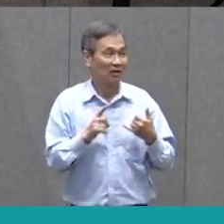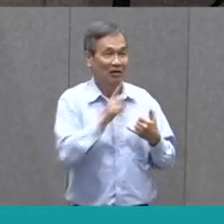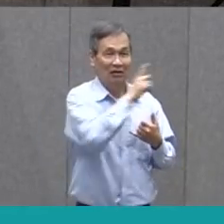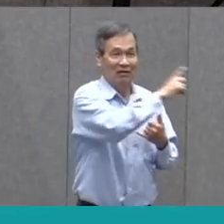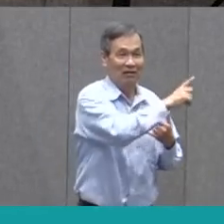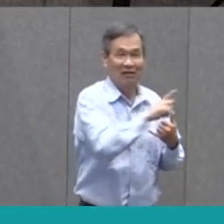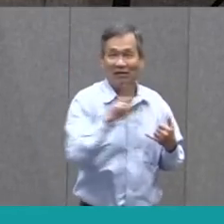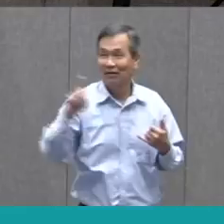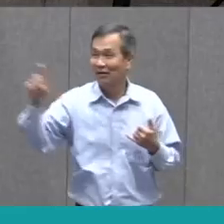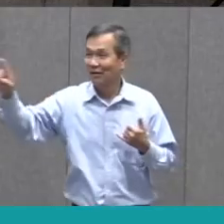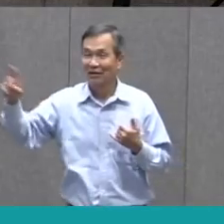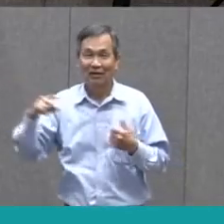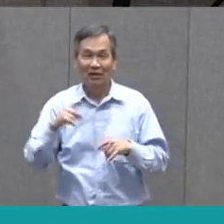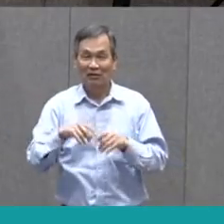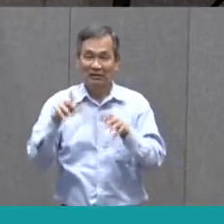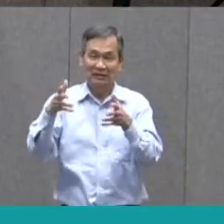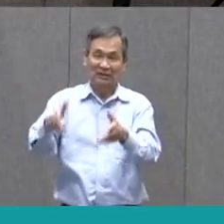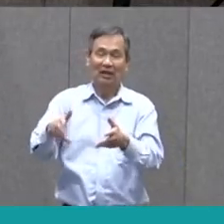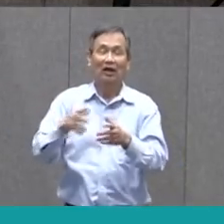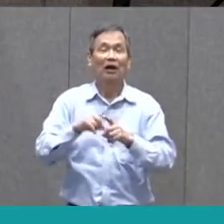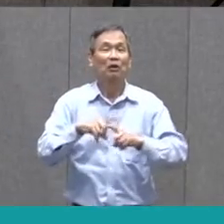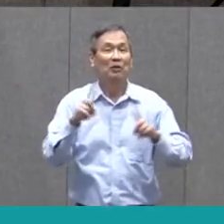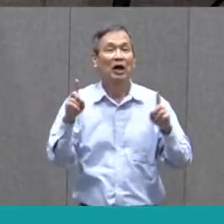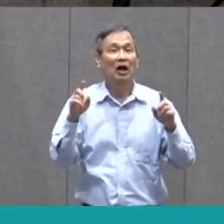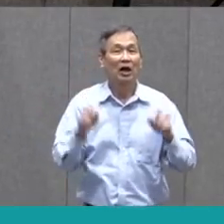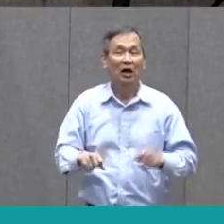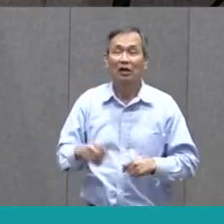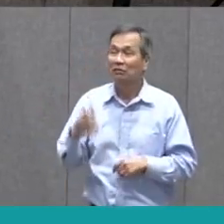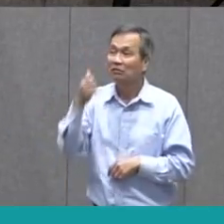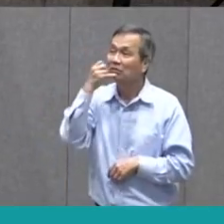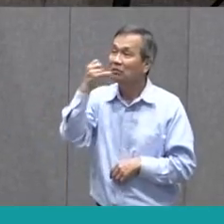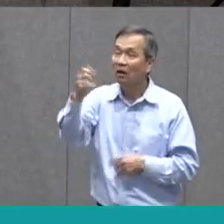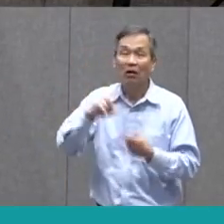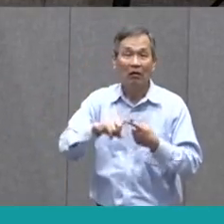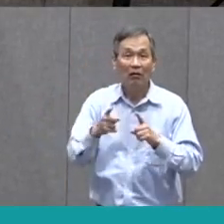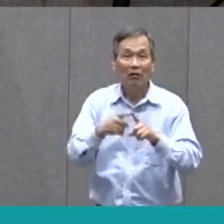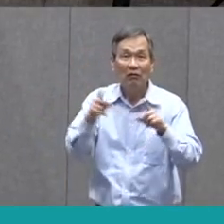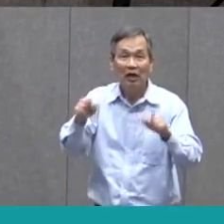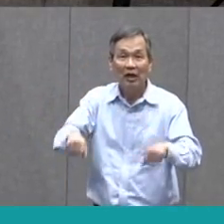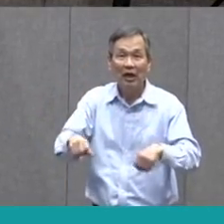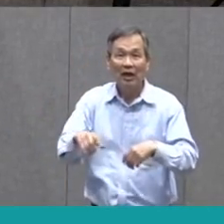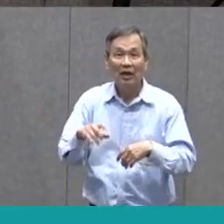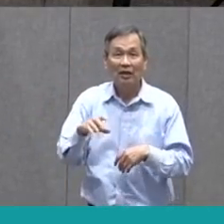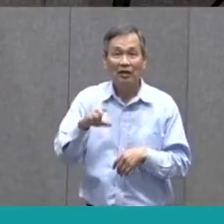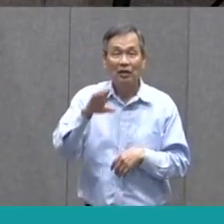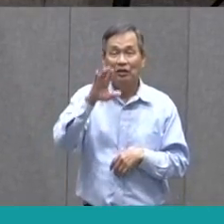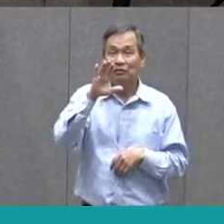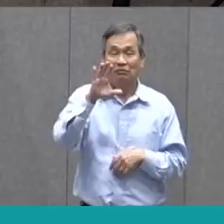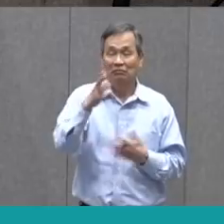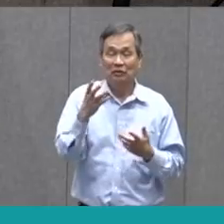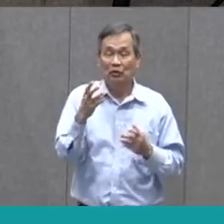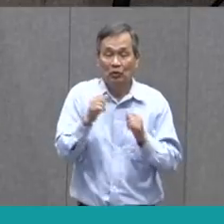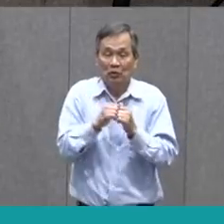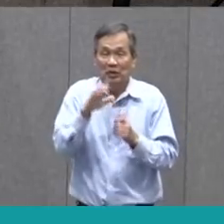and a cord to the wall. But I could still call my friends, just like we can with our phones today.